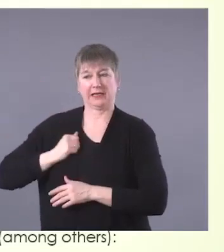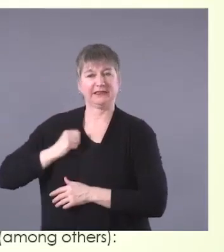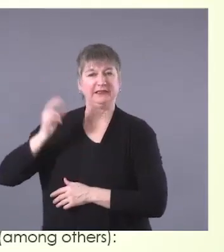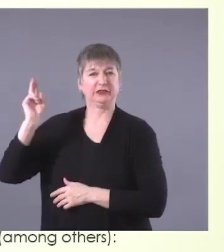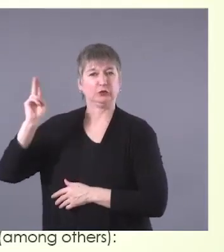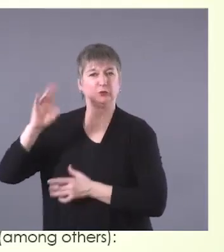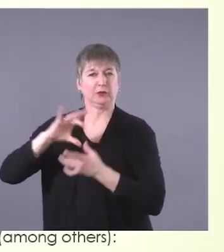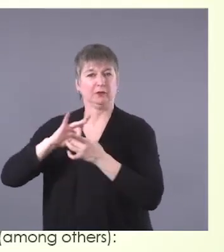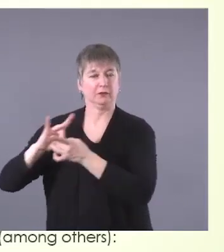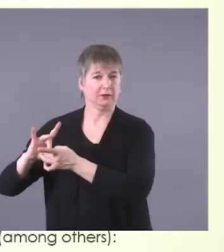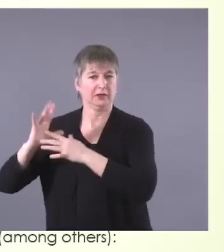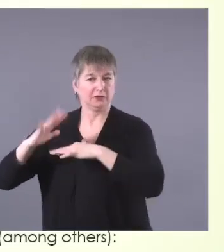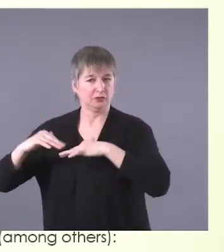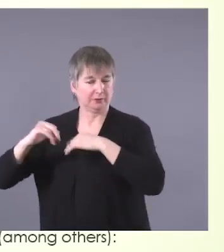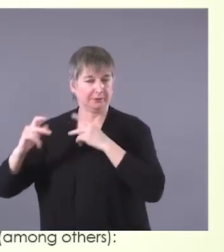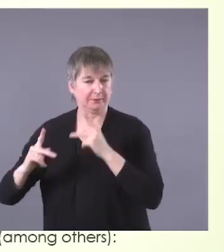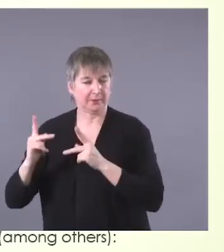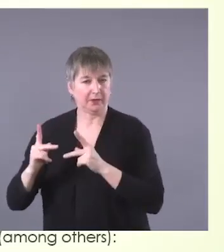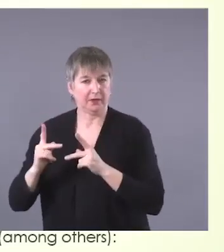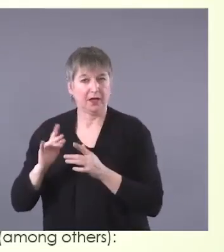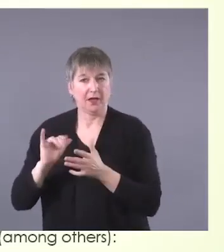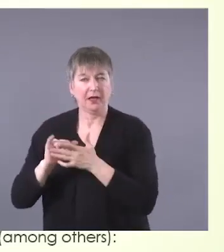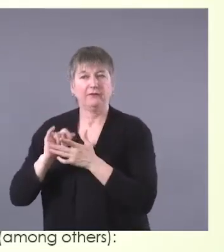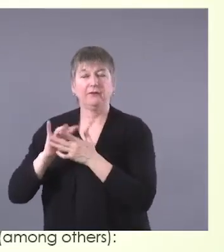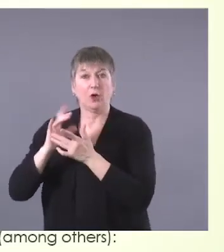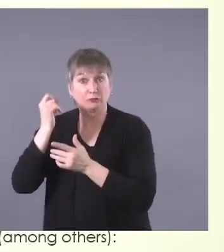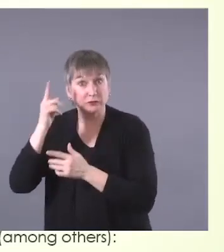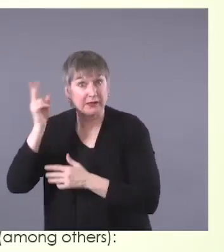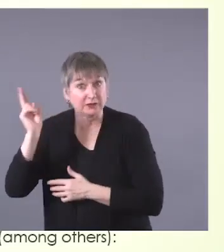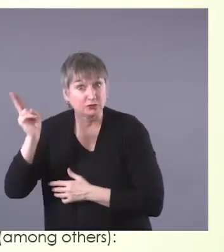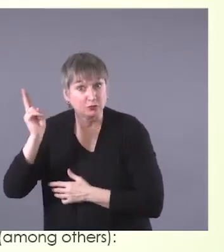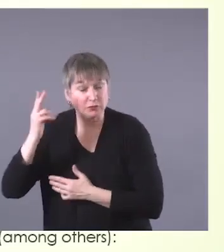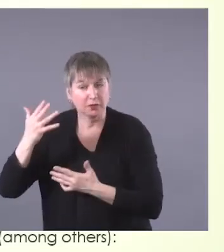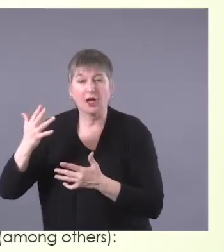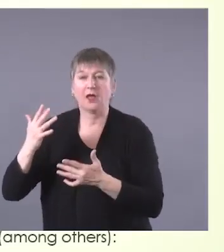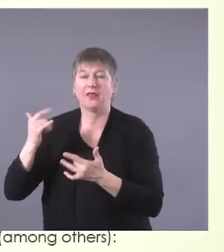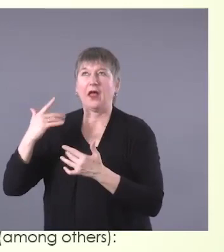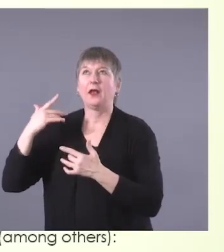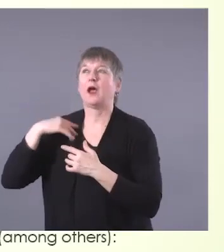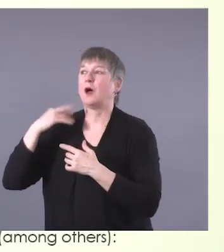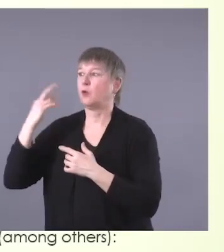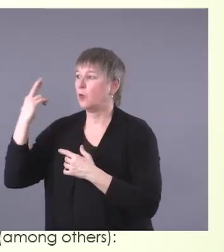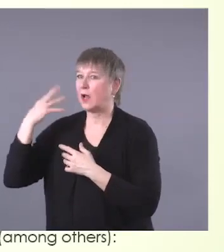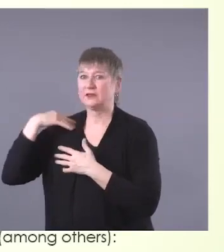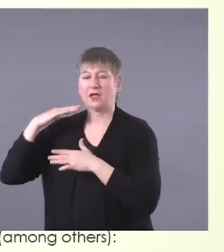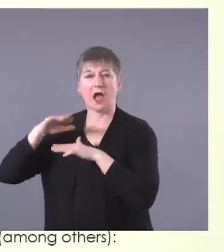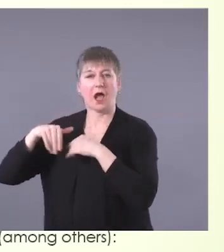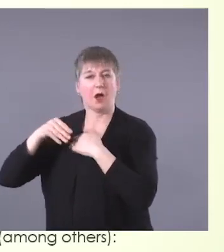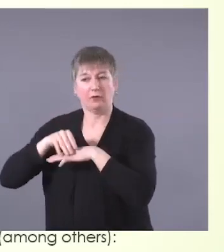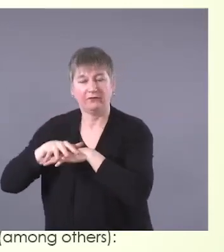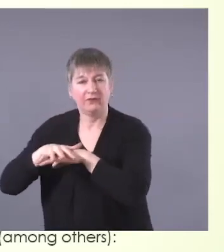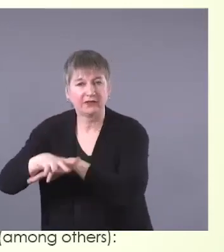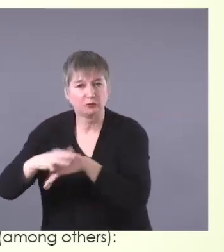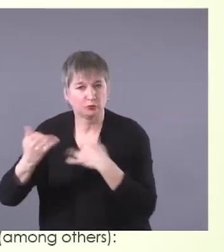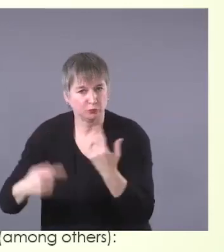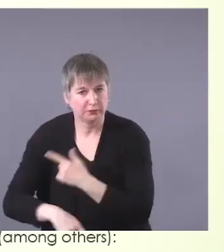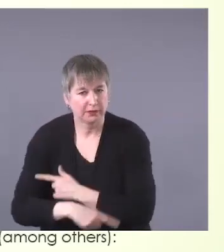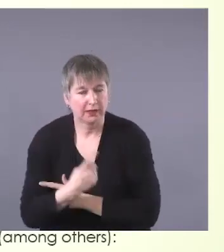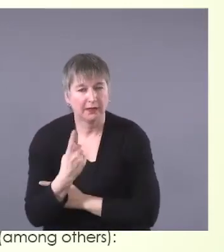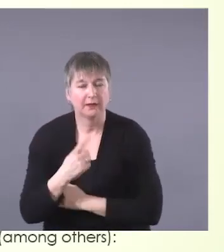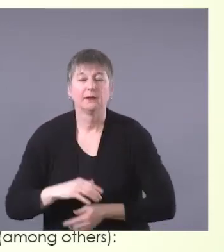to just begin to understand why things are as they are today, which can really